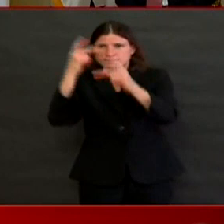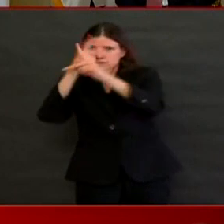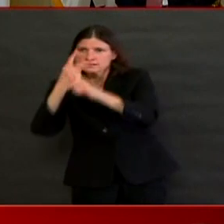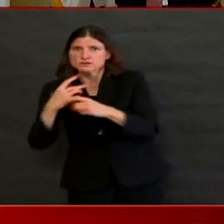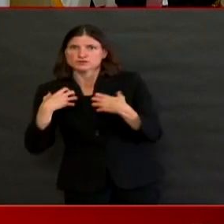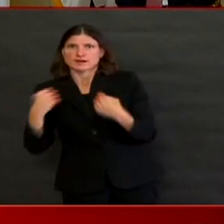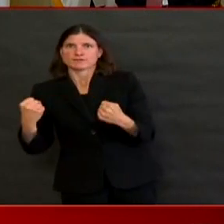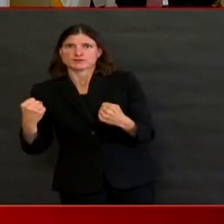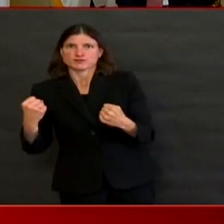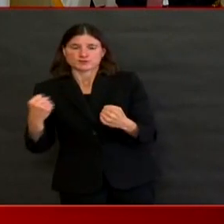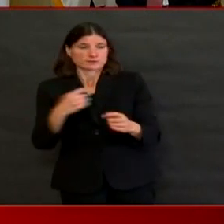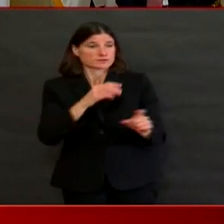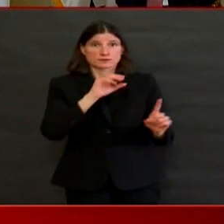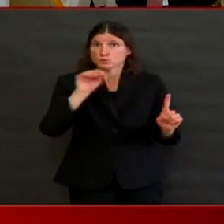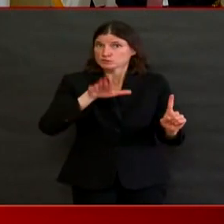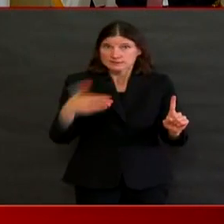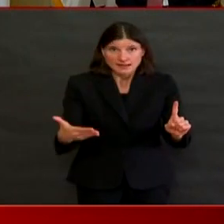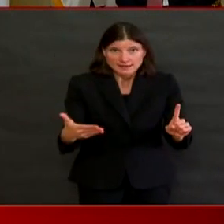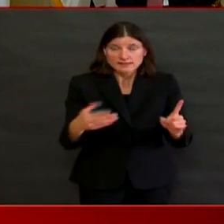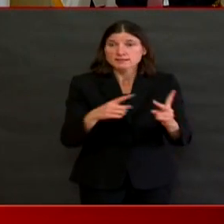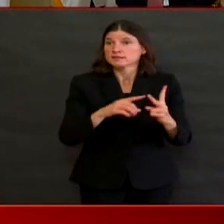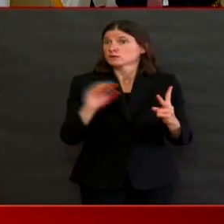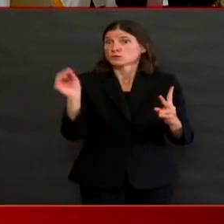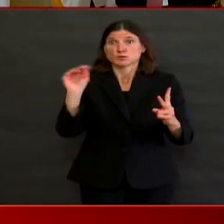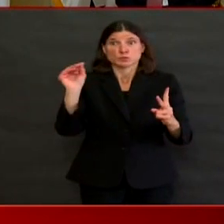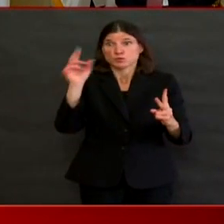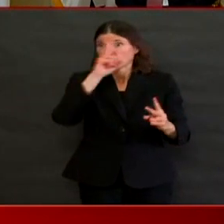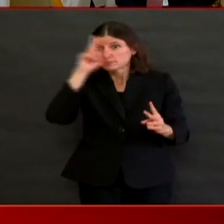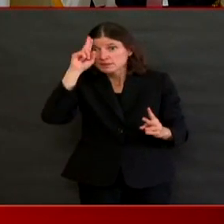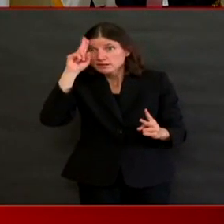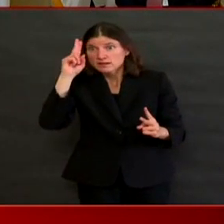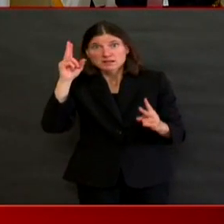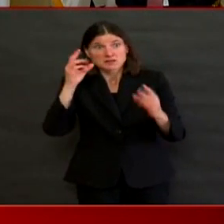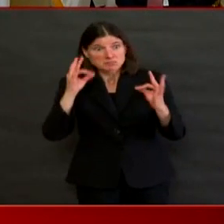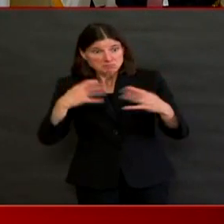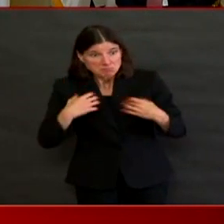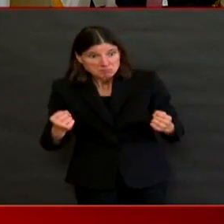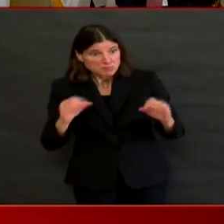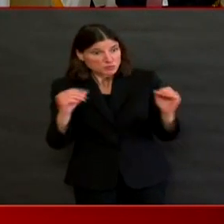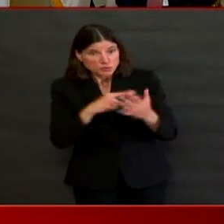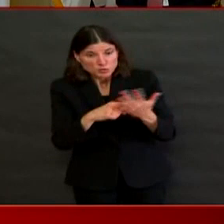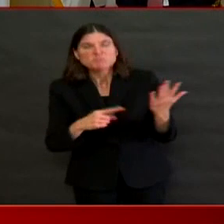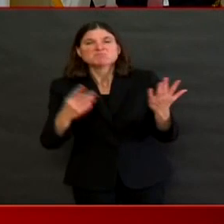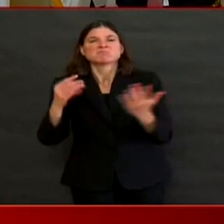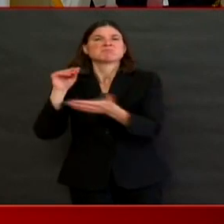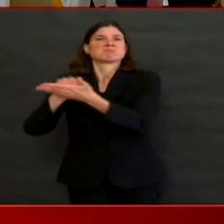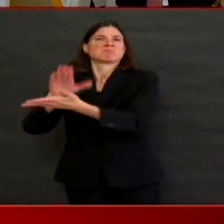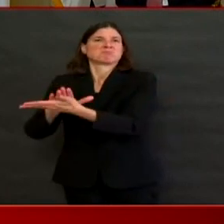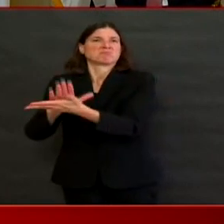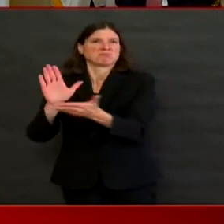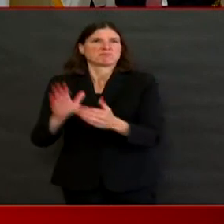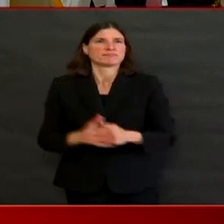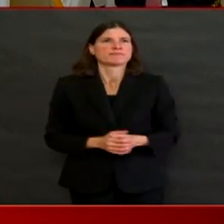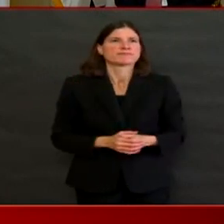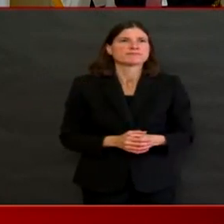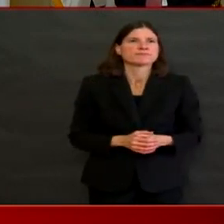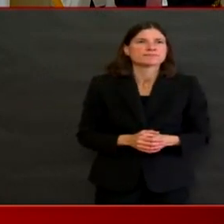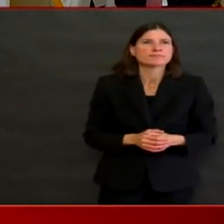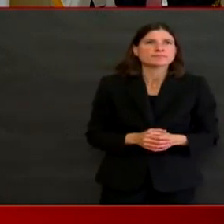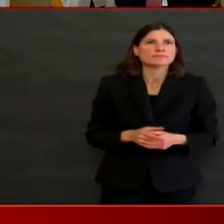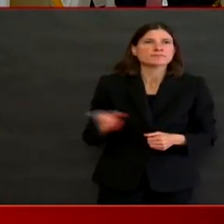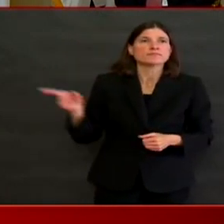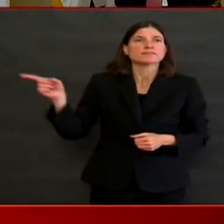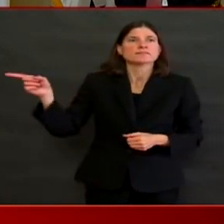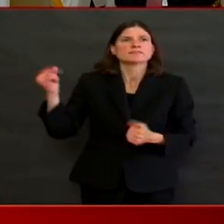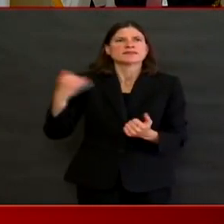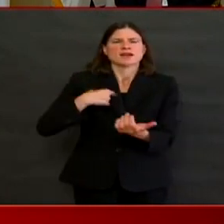but what authority and responsibility do you have for Wyatt? What are your options? So I was not aware of that, and I don't have